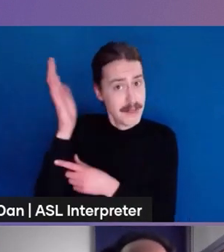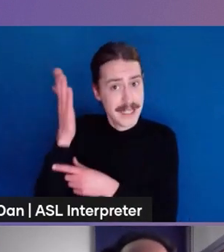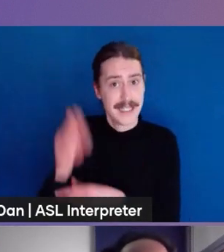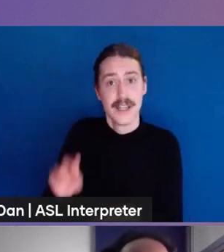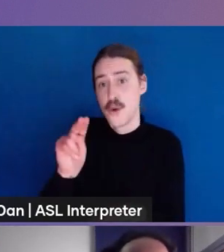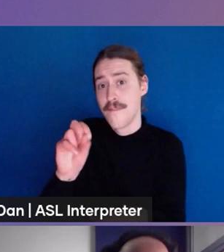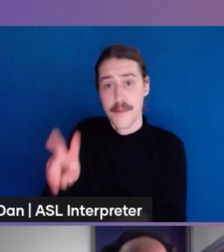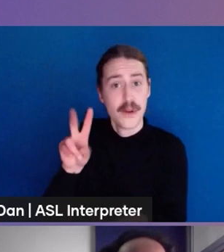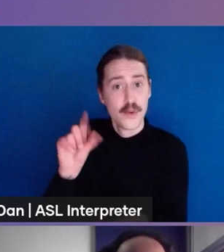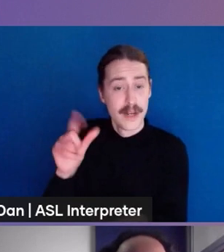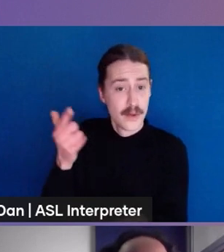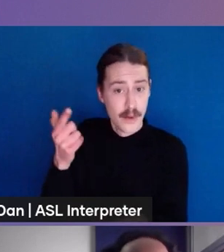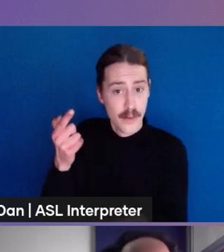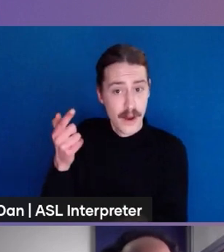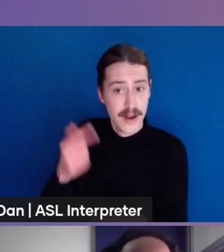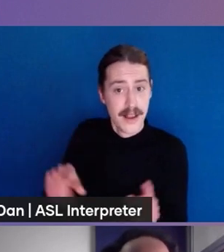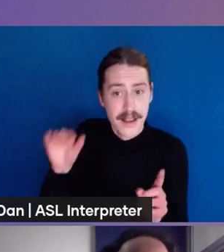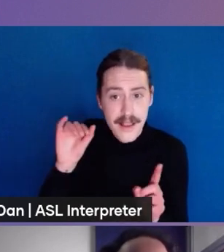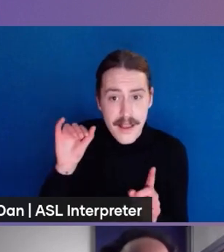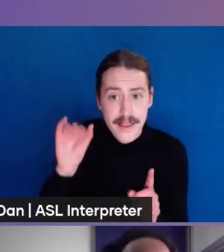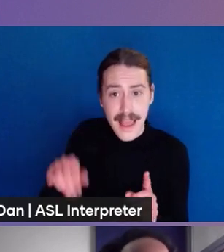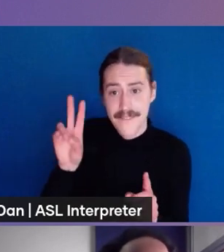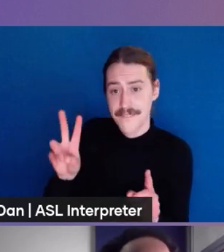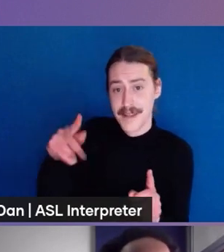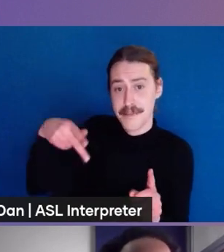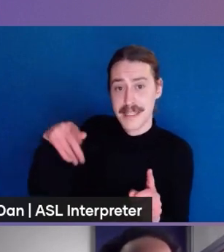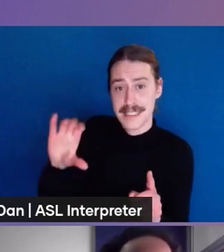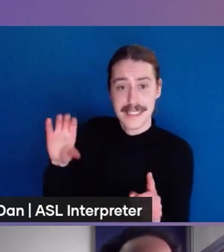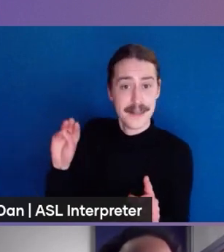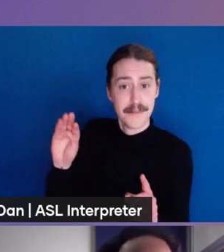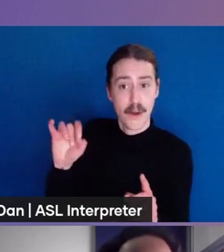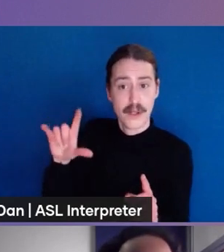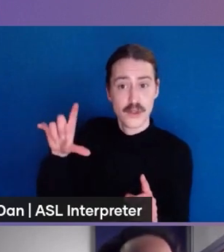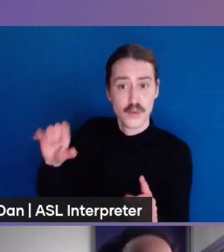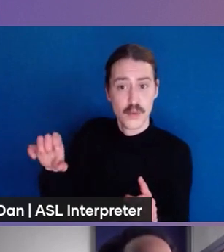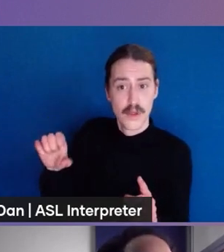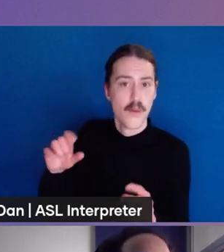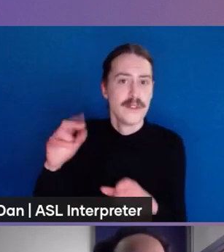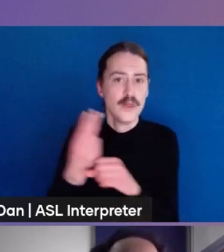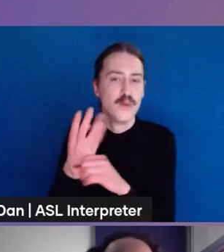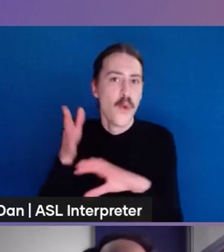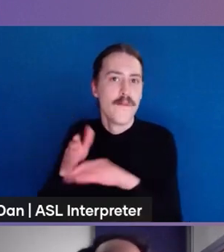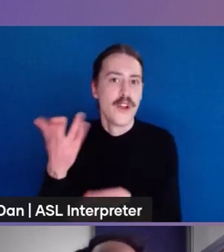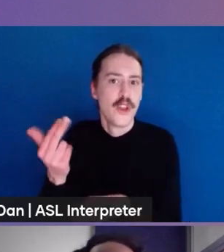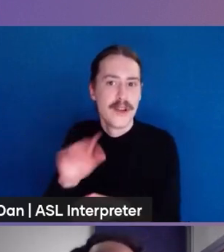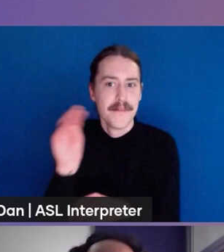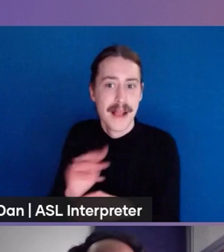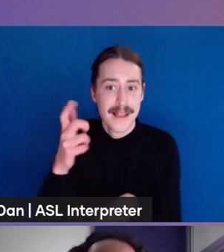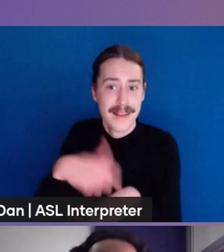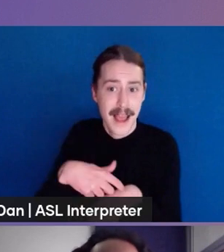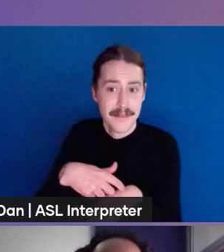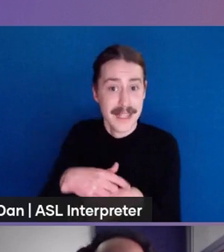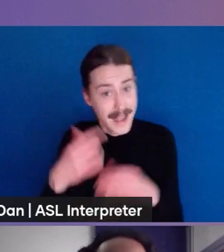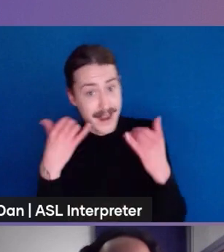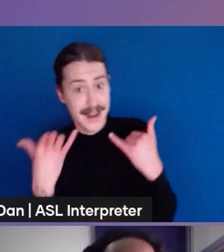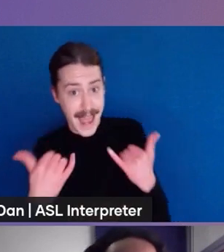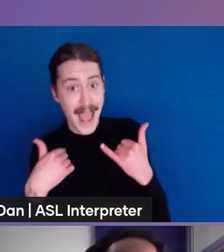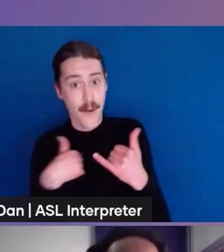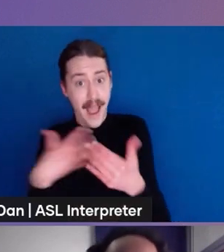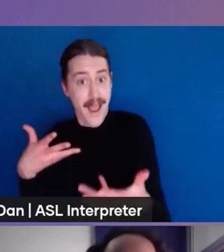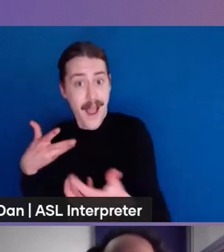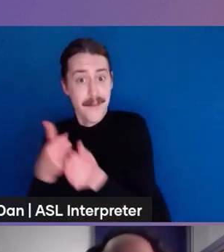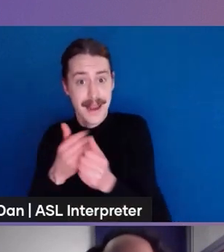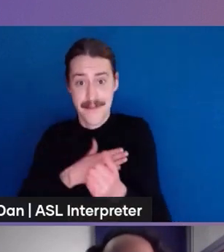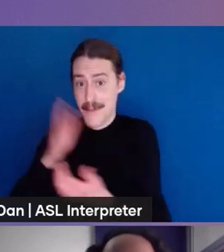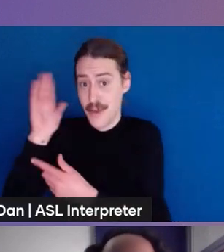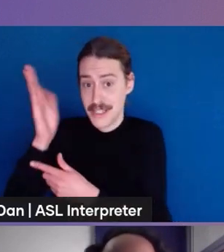vpc model was provisioned beyond 13 million times when i was updating this mod in this presentation for today